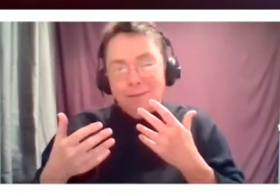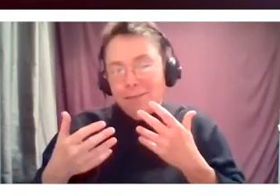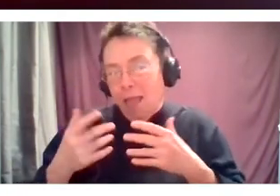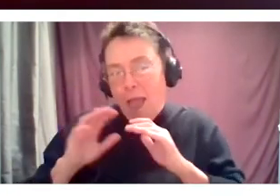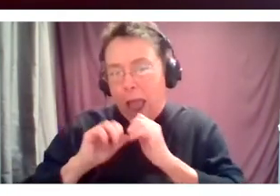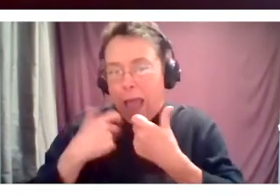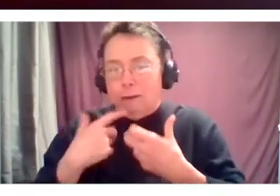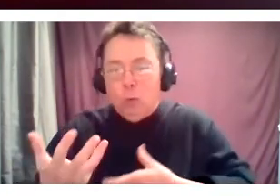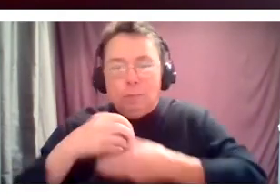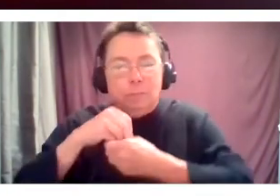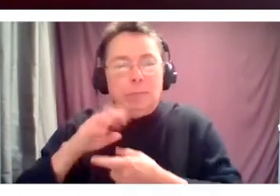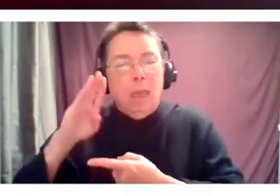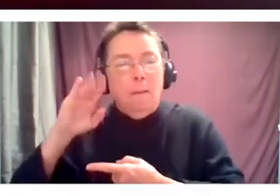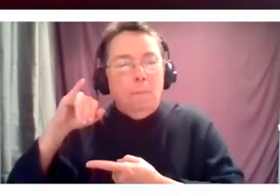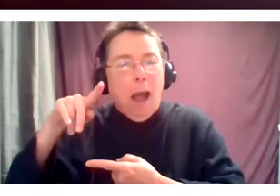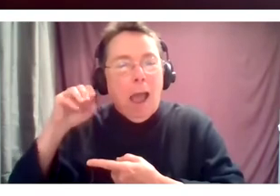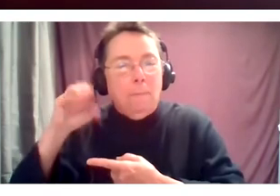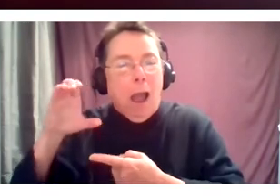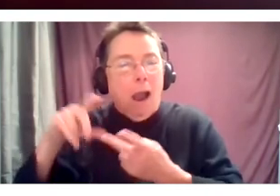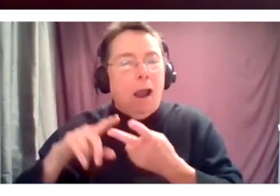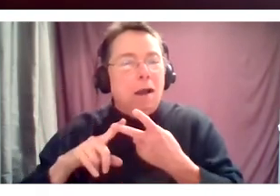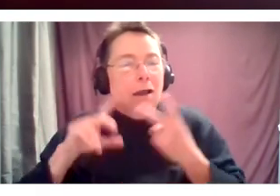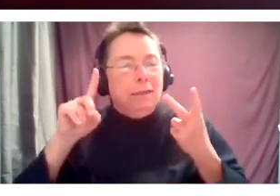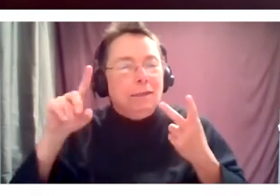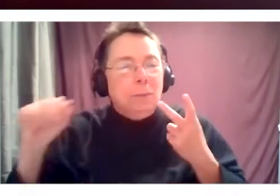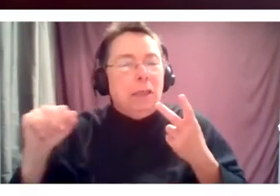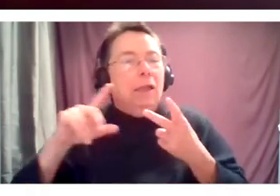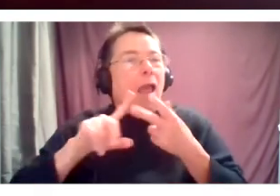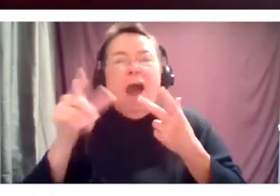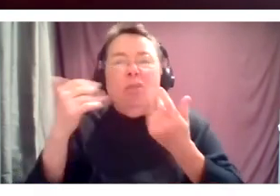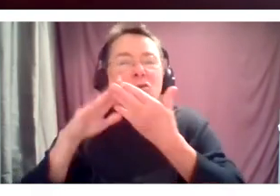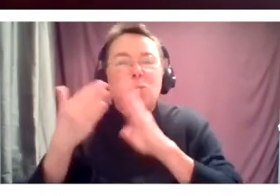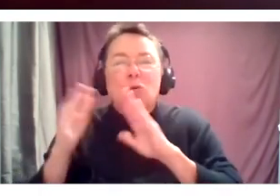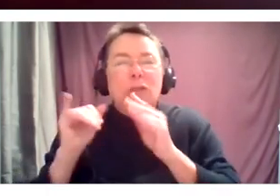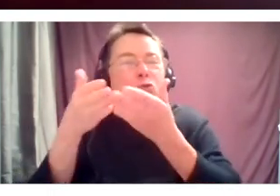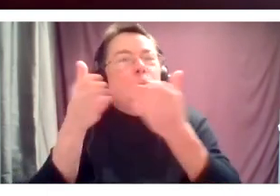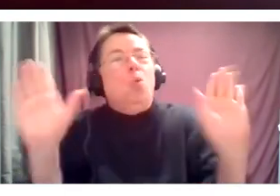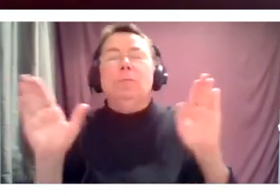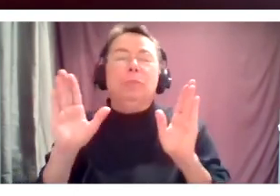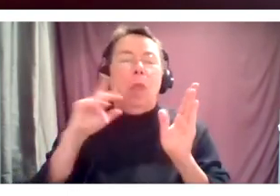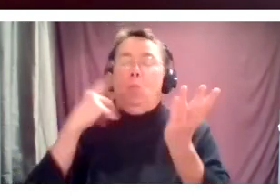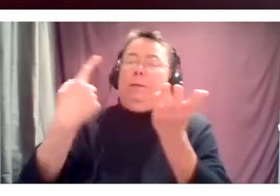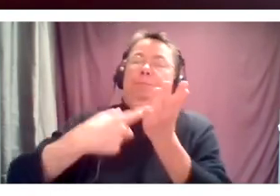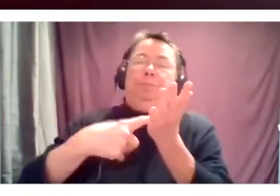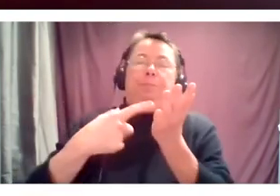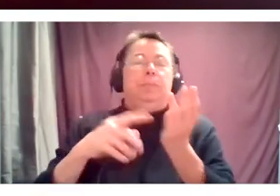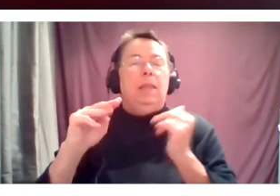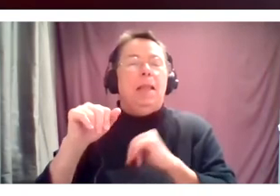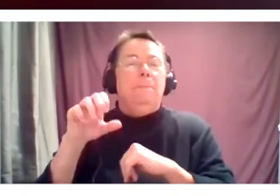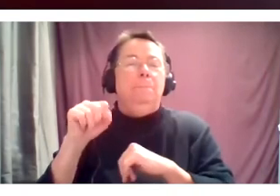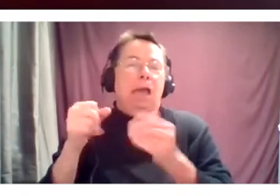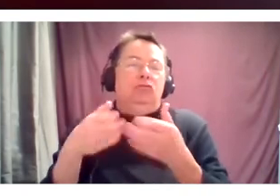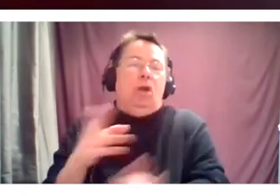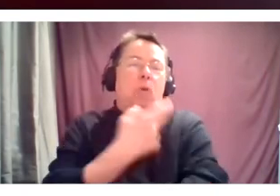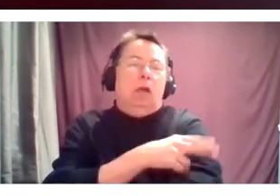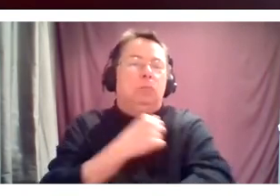disability, but all the greater communities that we need to reach? We talk regularly with Mass General about the social disparities in